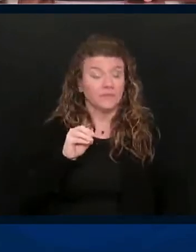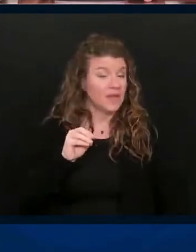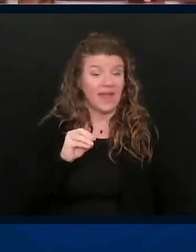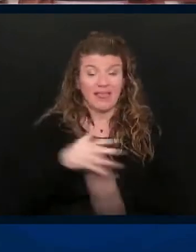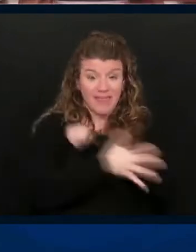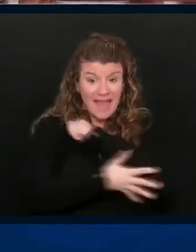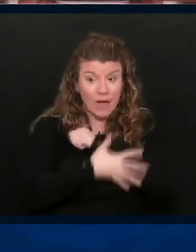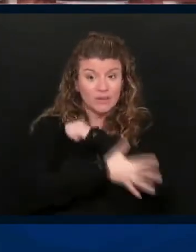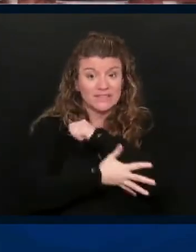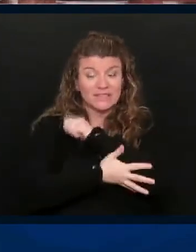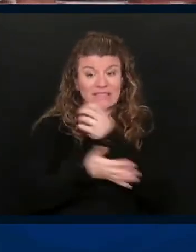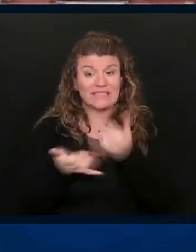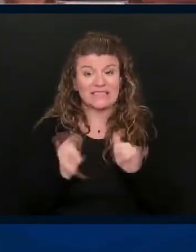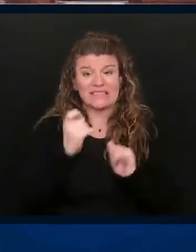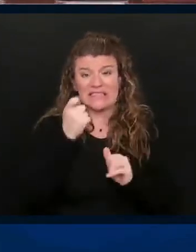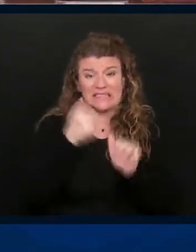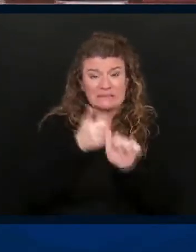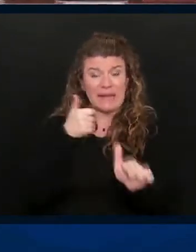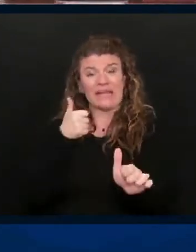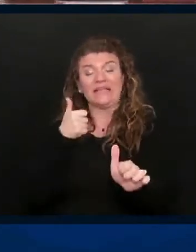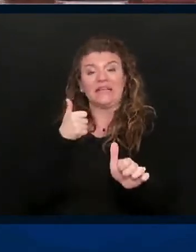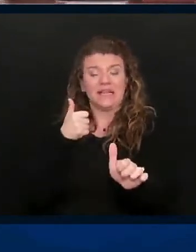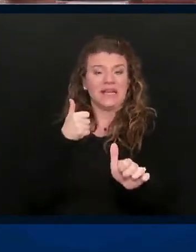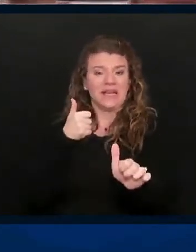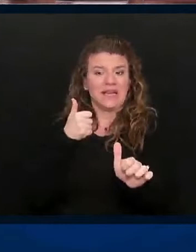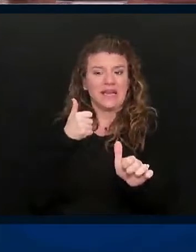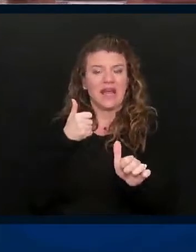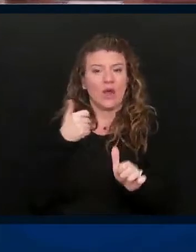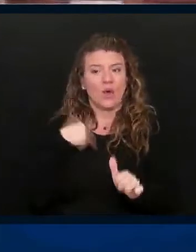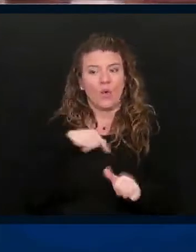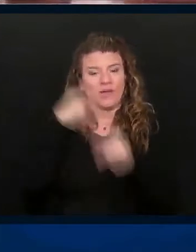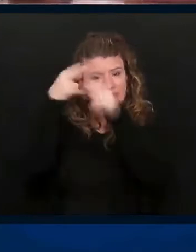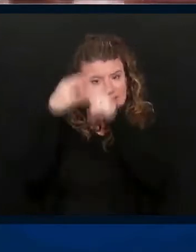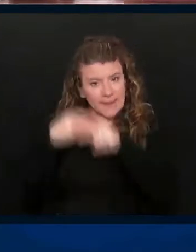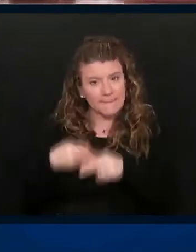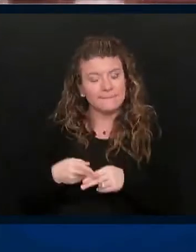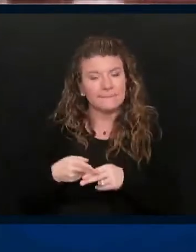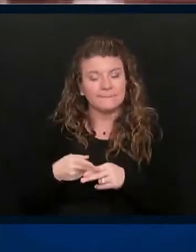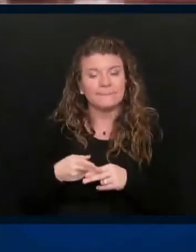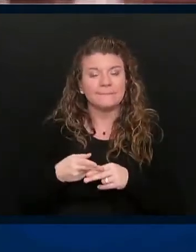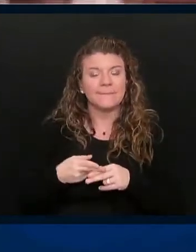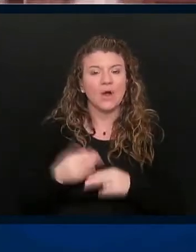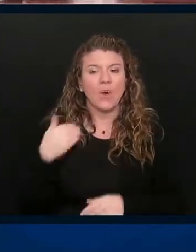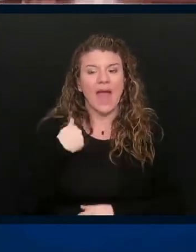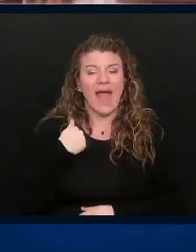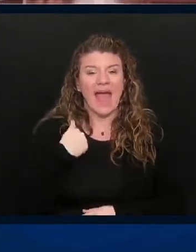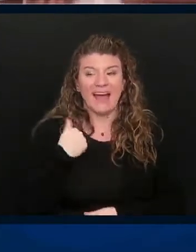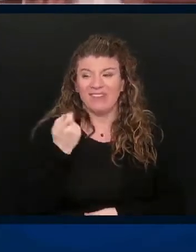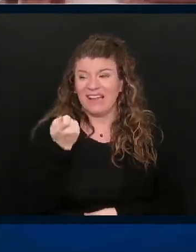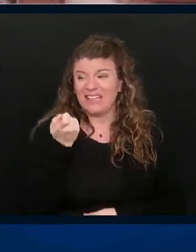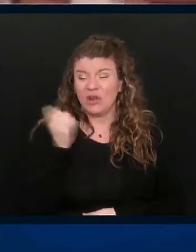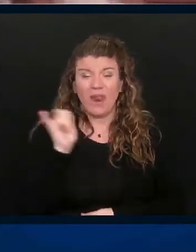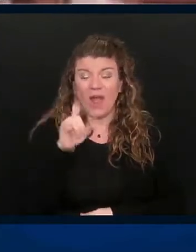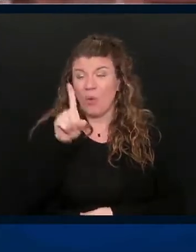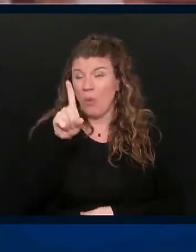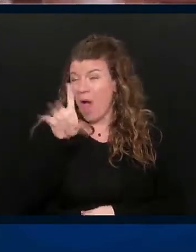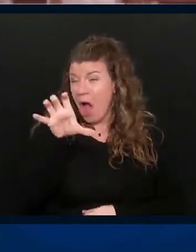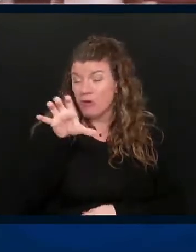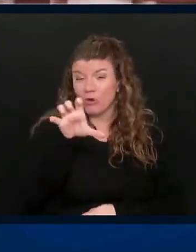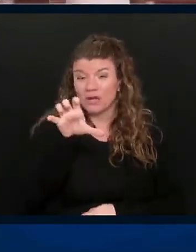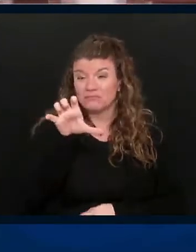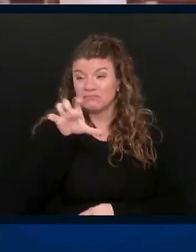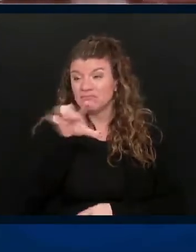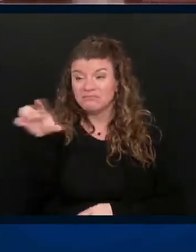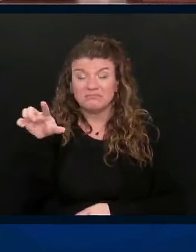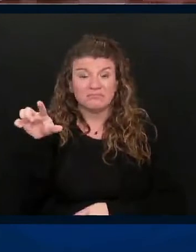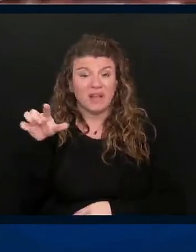counties that are still lagging behind and they they pointed us out, you know, that we had as little as maybe a hundred in some counties